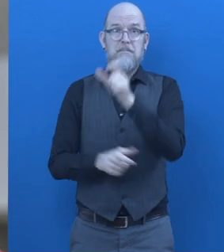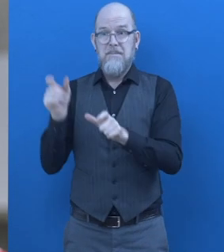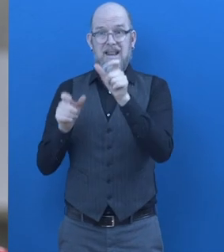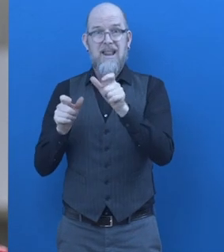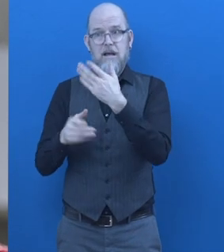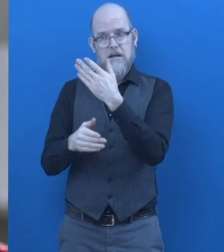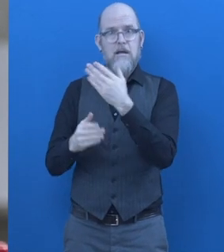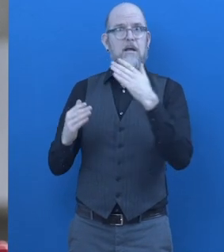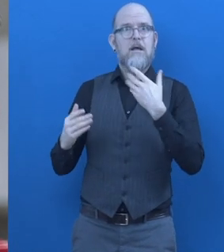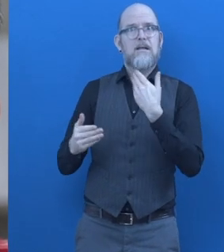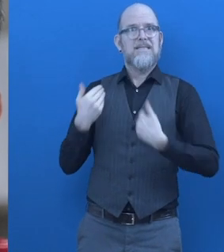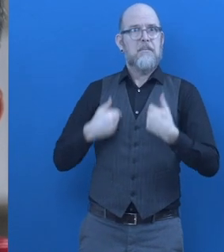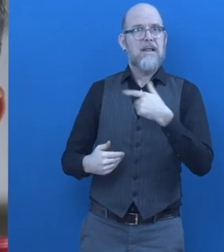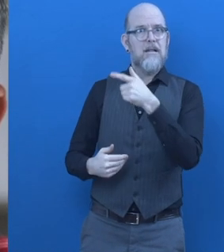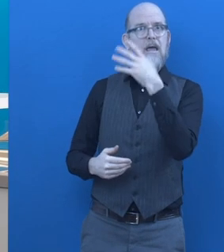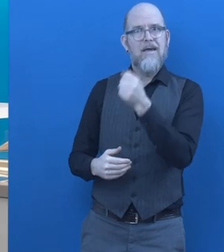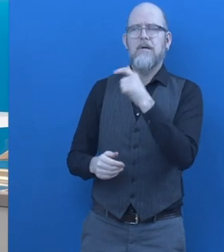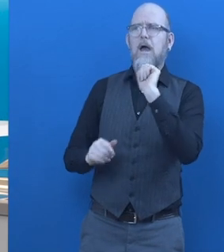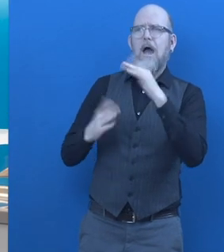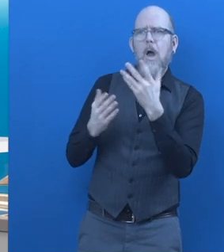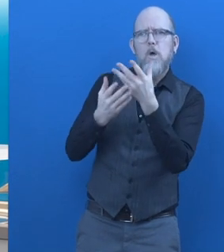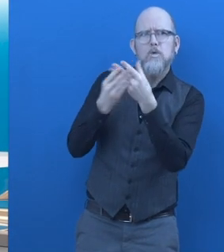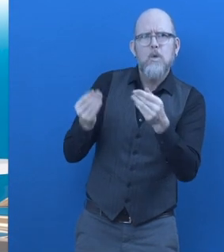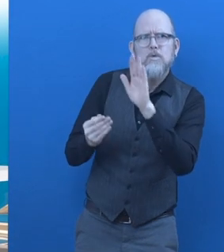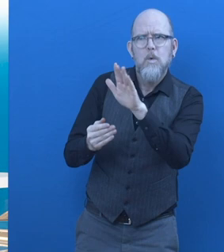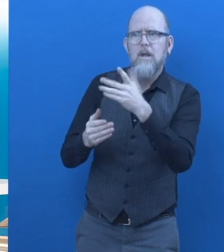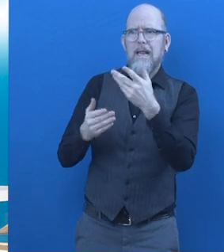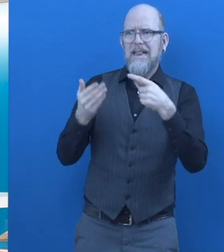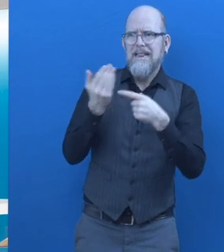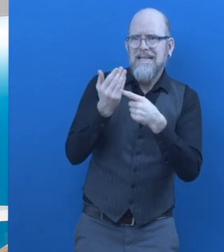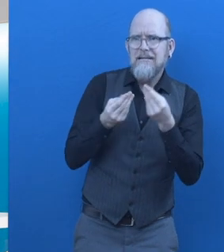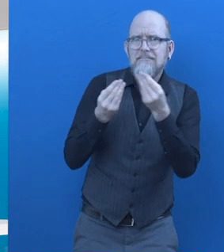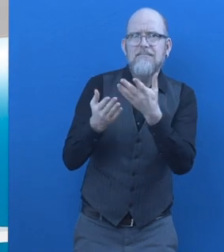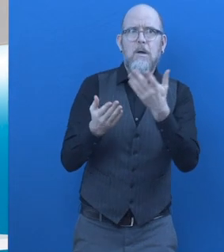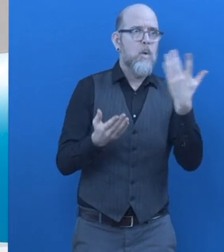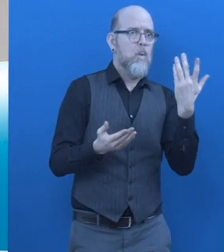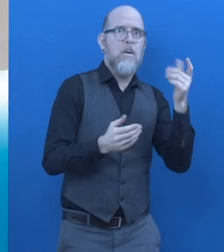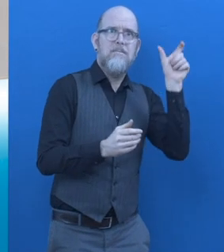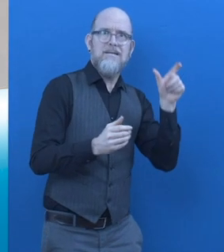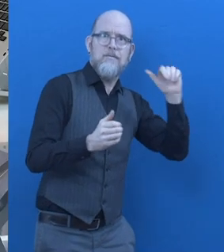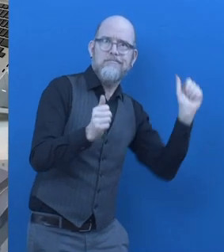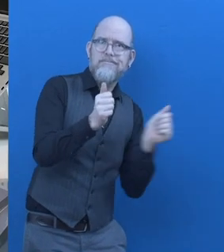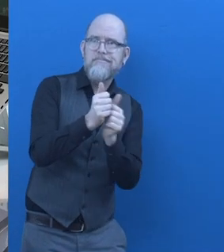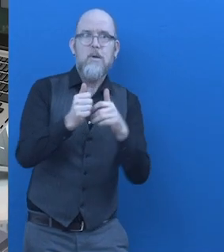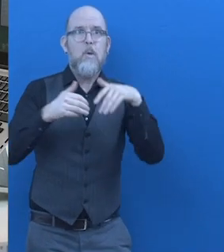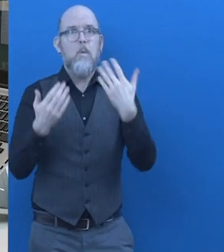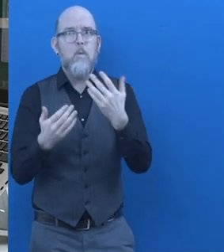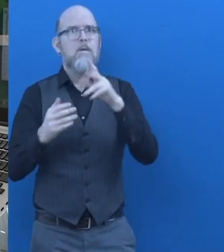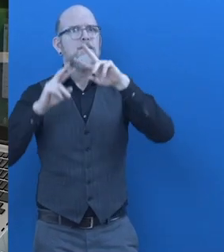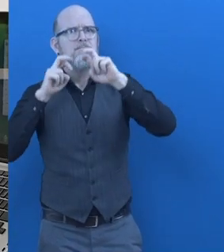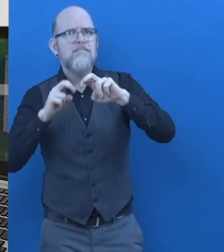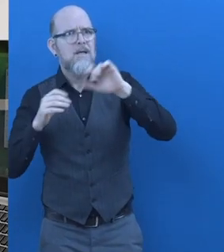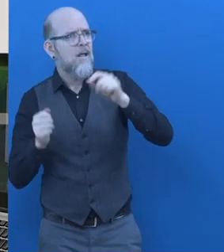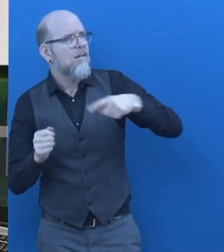at work. By providing assistive technology and a range of human support. By this, the employees will